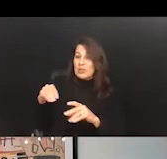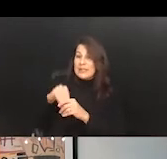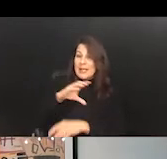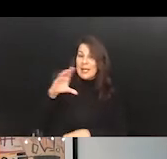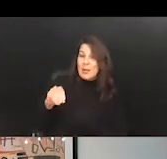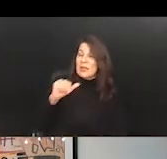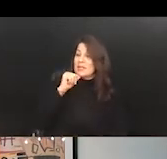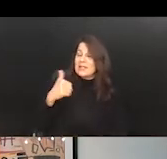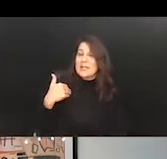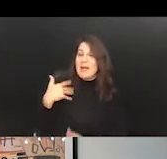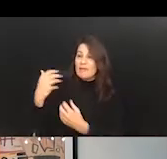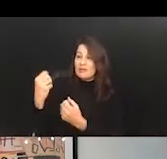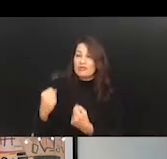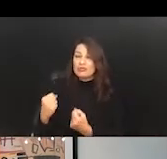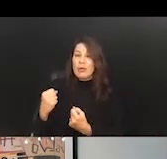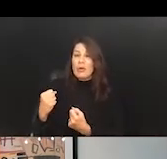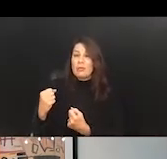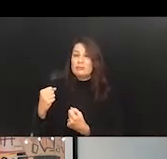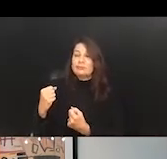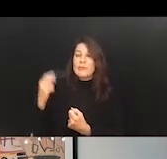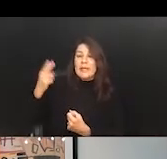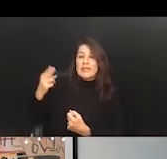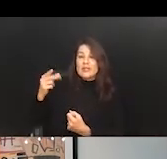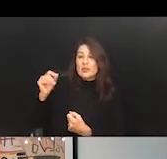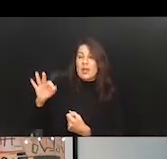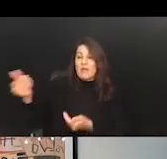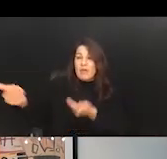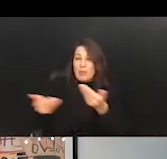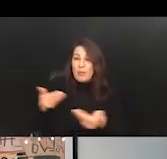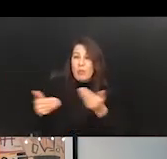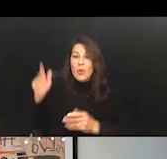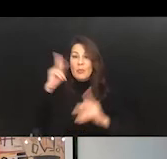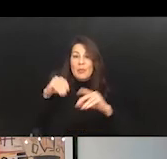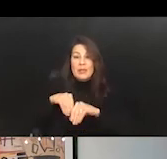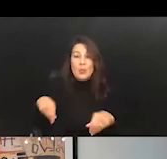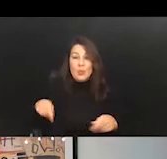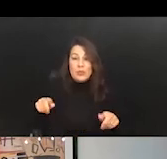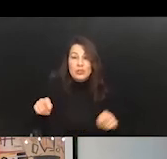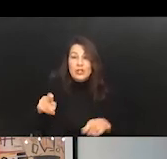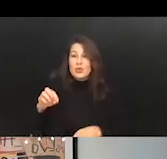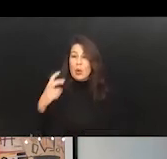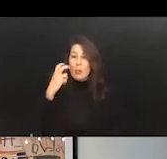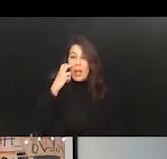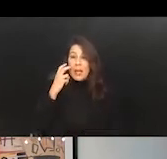people in wheelchairs or people who are blind, are they actually there?